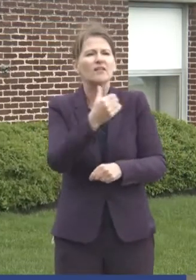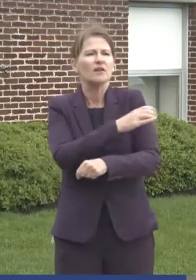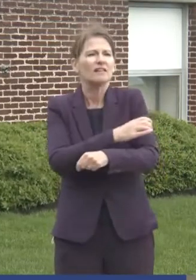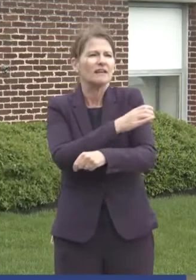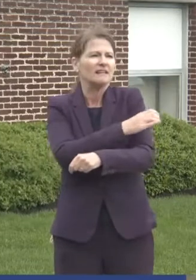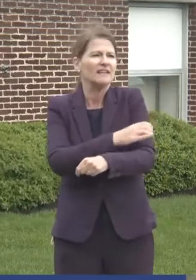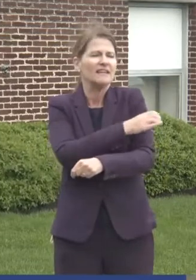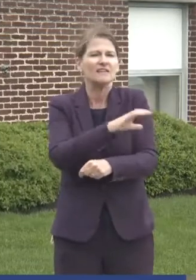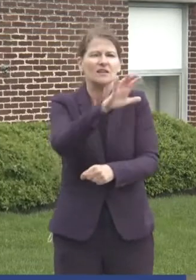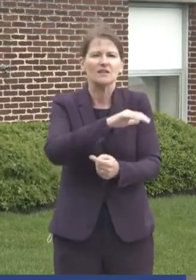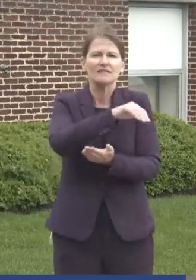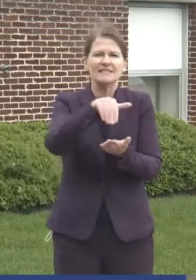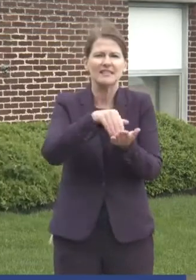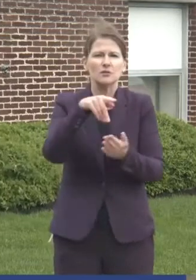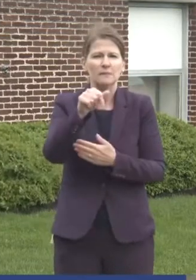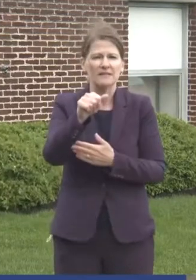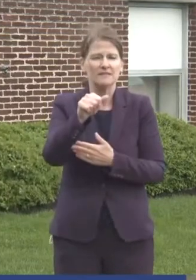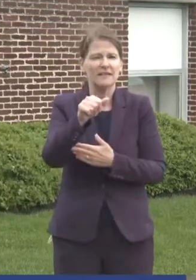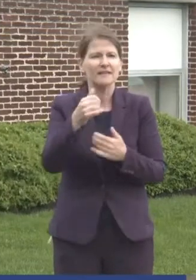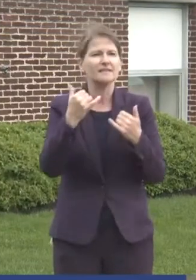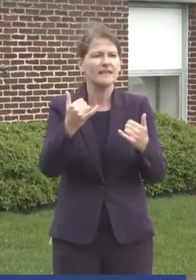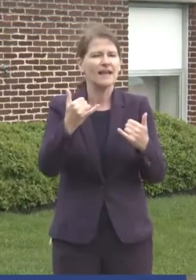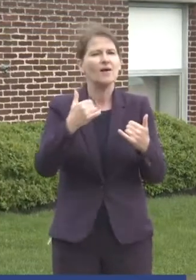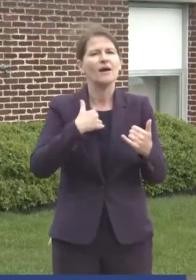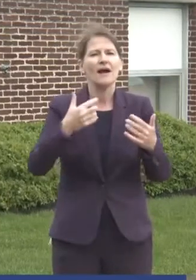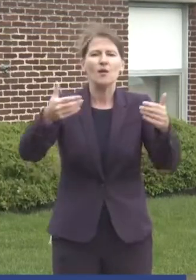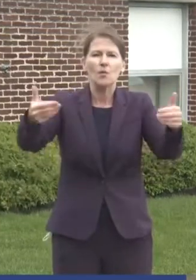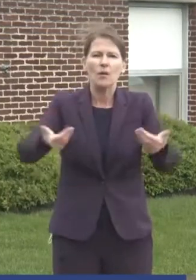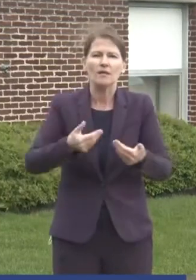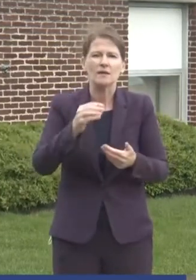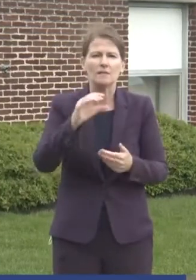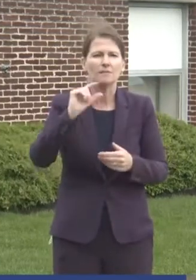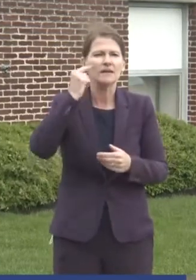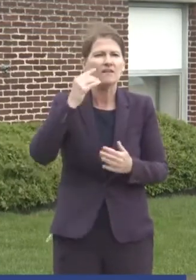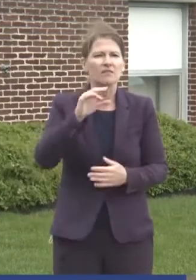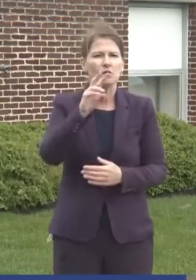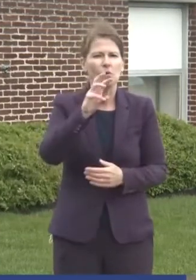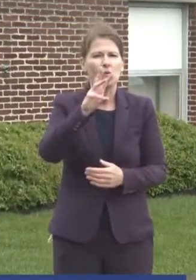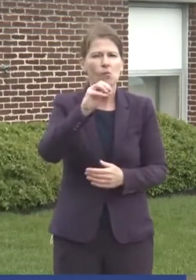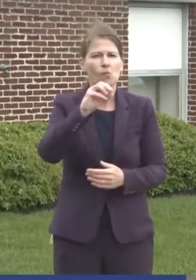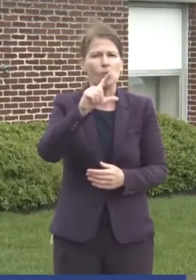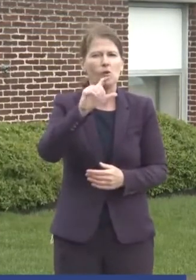Pennsylvania. With that, I welcome Governor Wolf back to the podium.